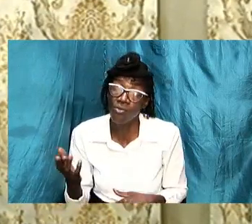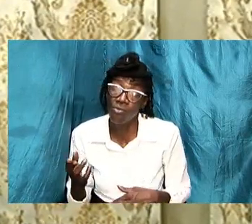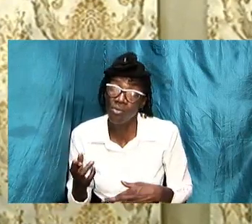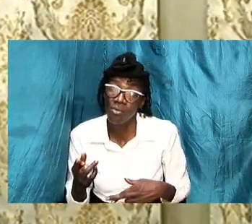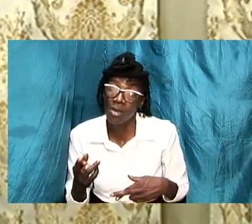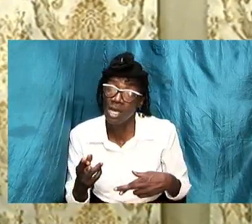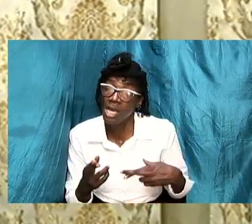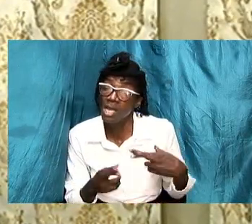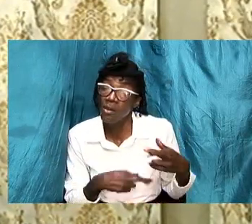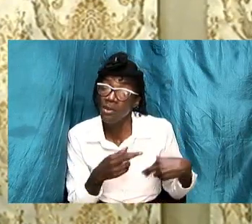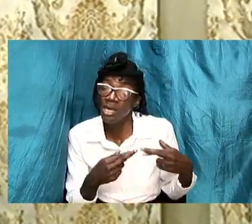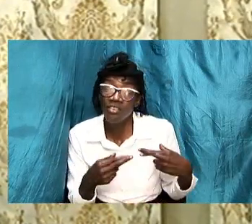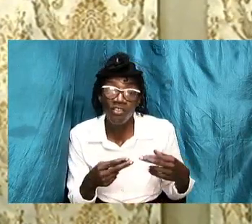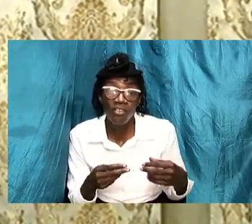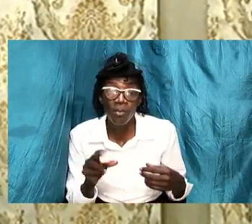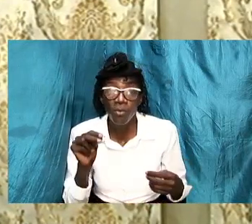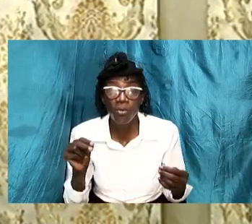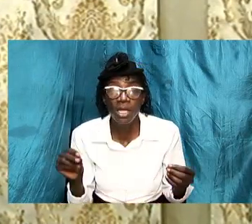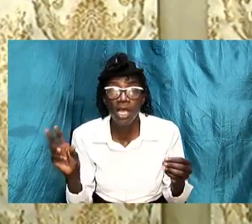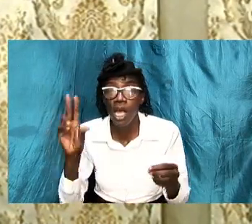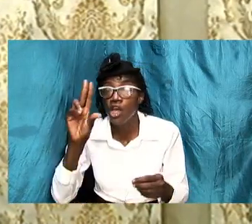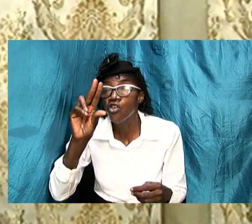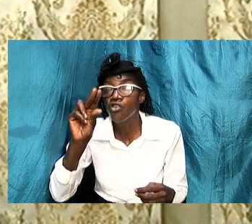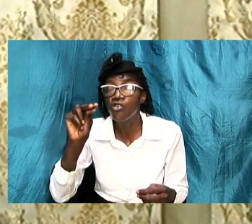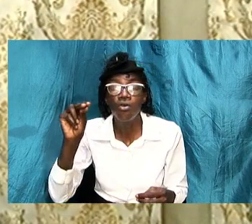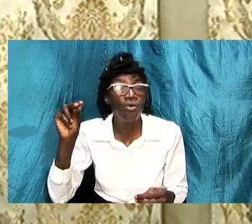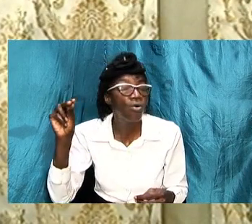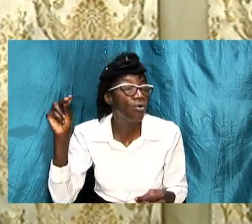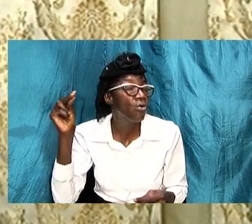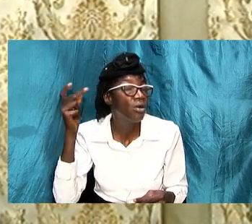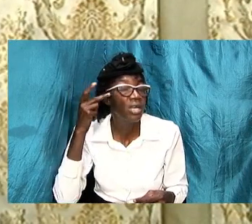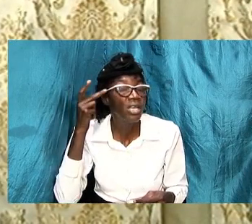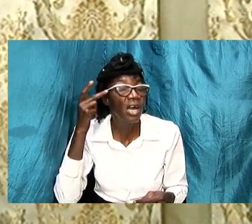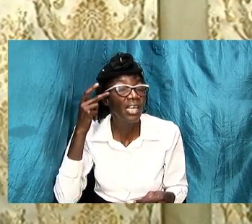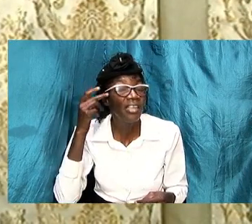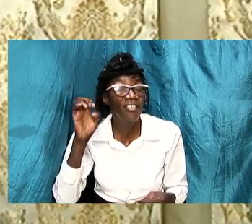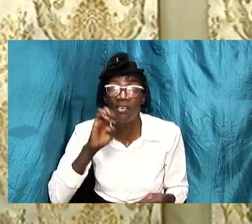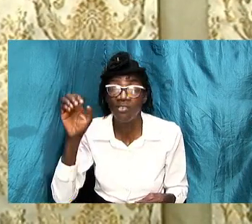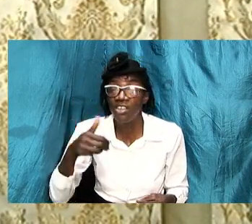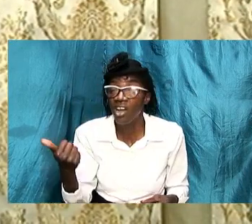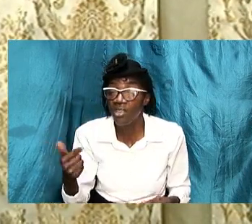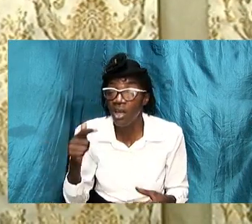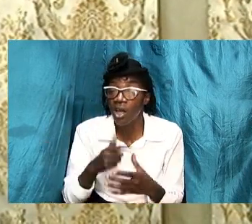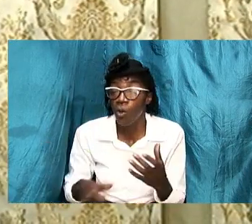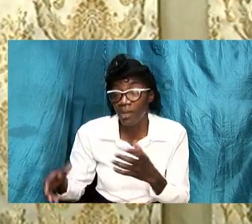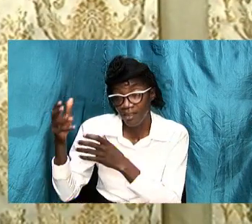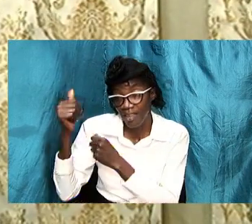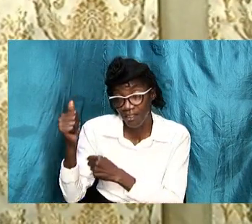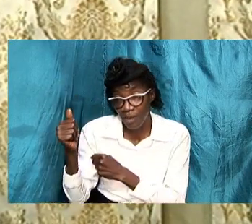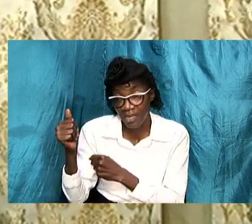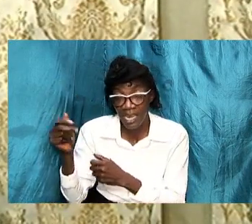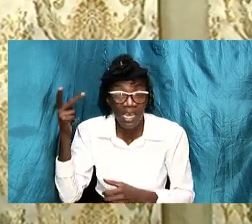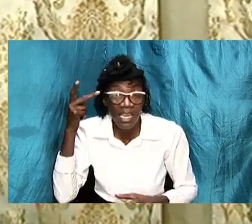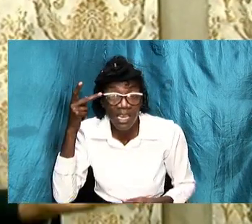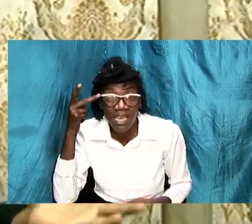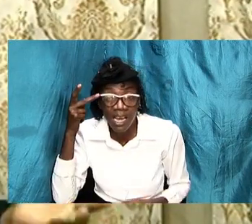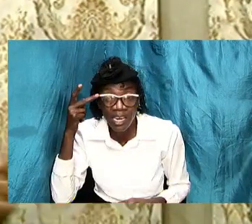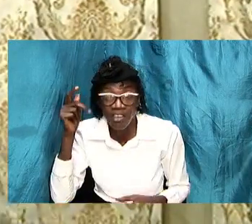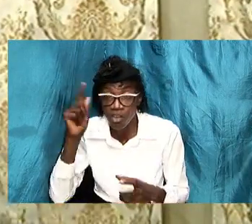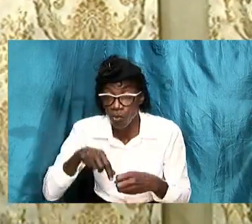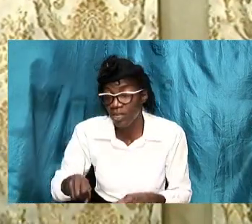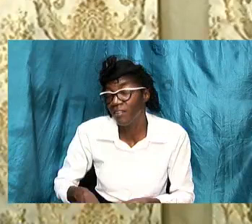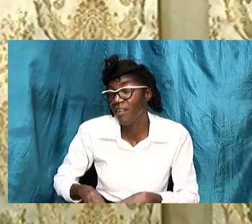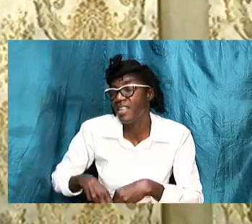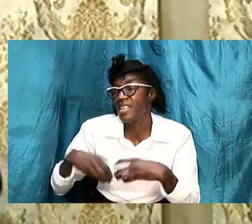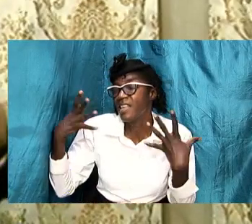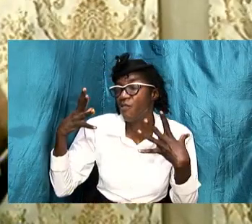without any knowledge knowledge of each other knowledge as to what is expected knowledge as to what is to be given up